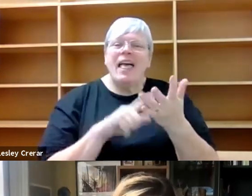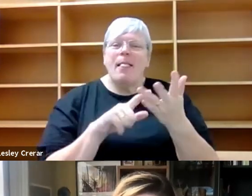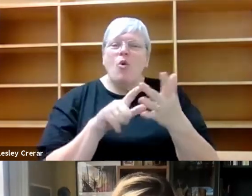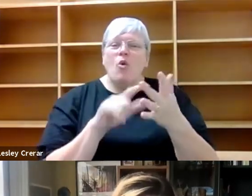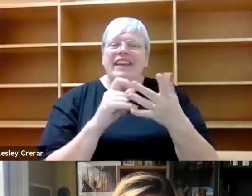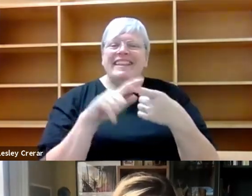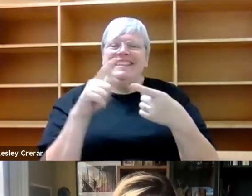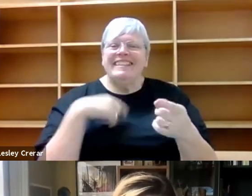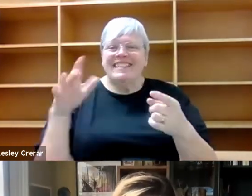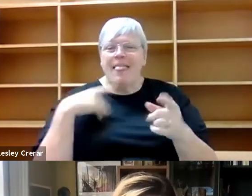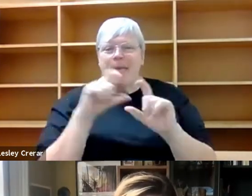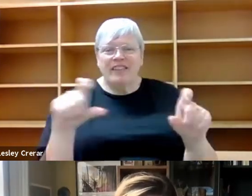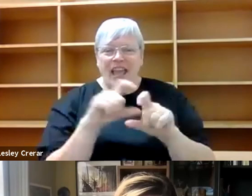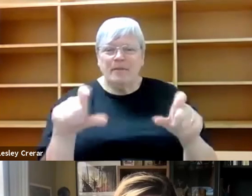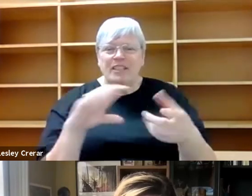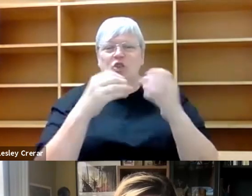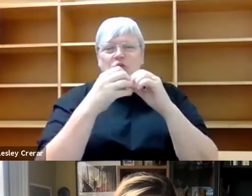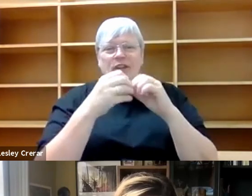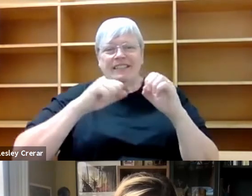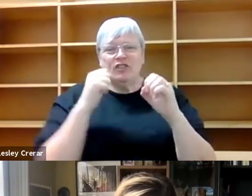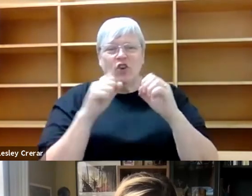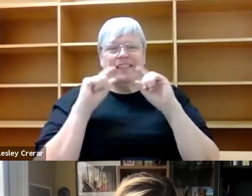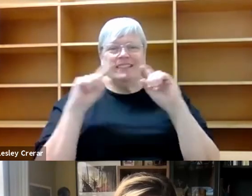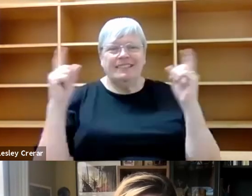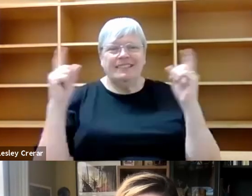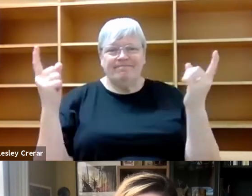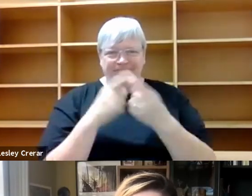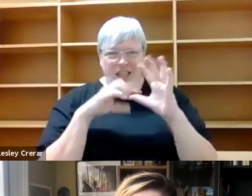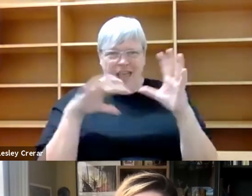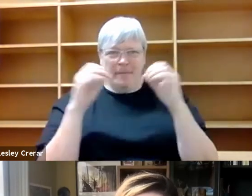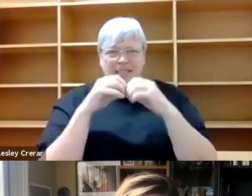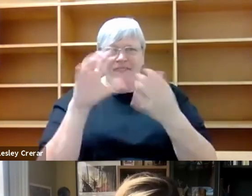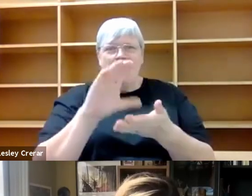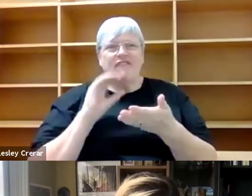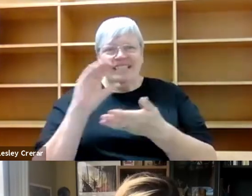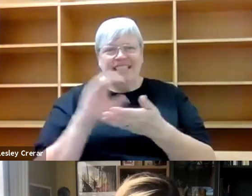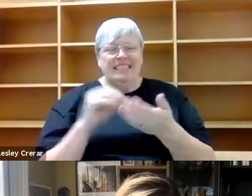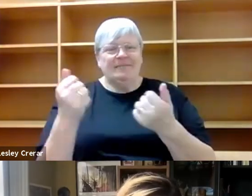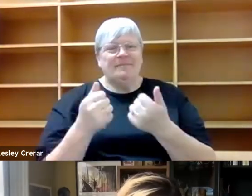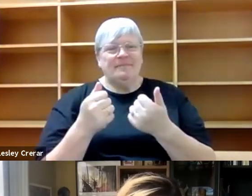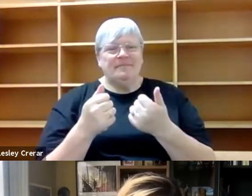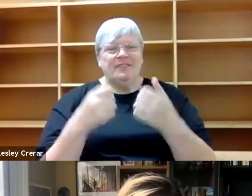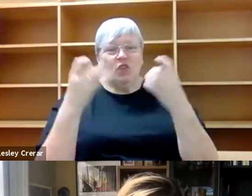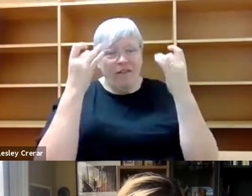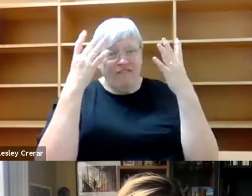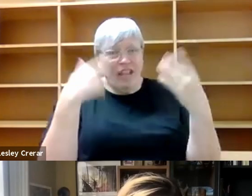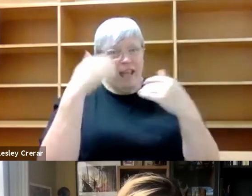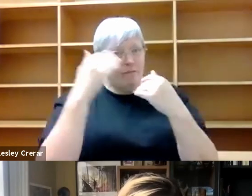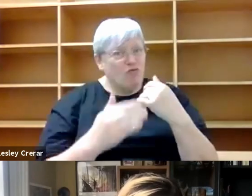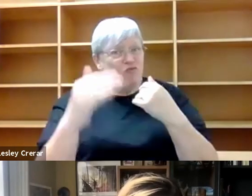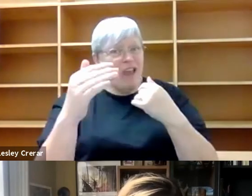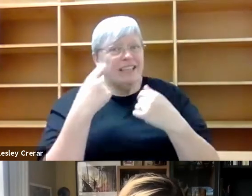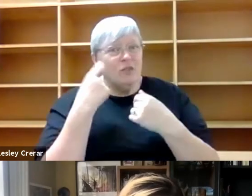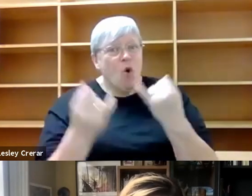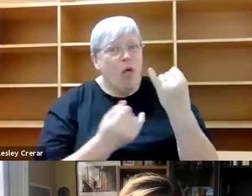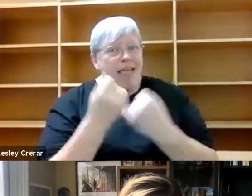as well as Creative Scotland and the University of Aberdeen for funding this event. Um, don't forget about the rest of the festival, tomorrow's